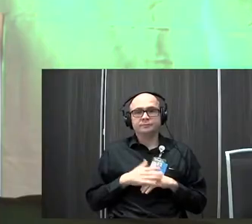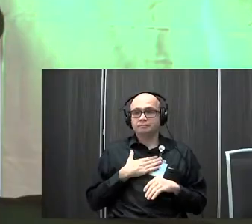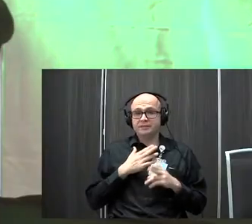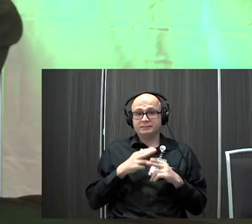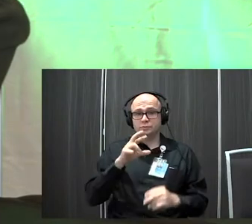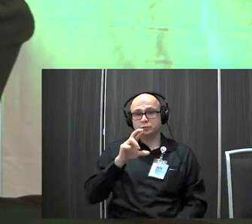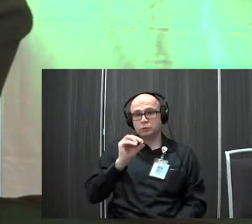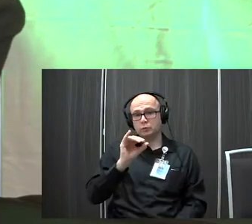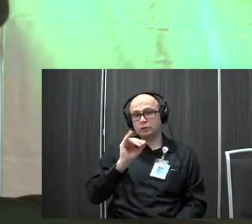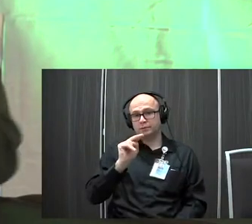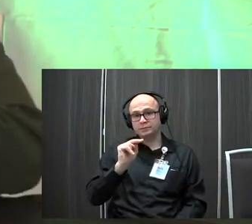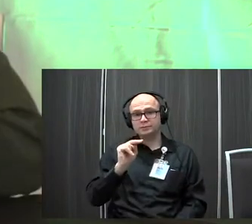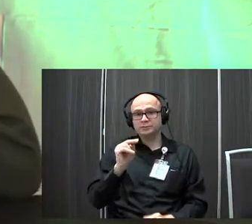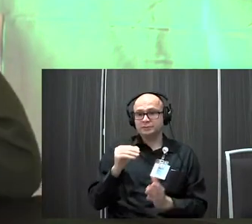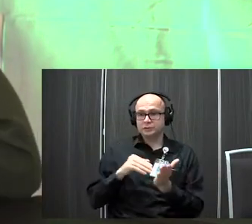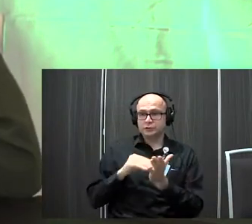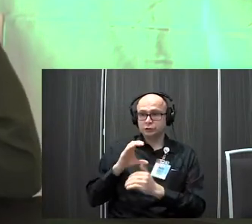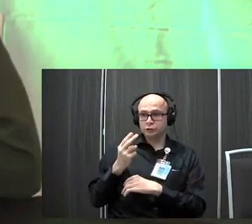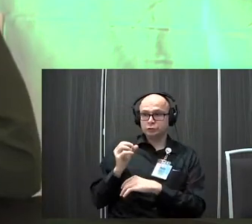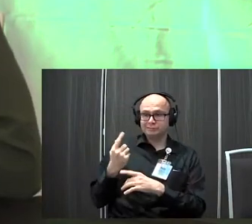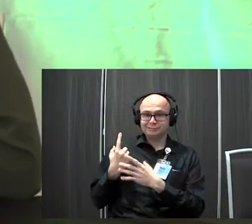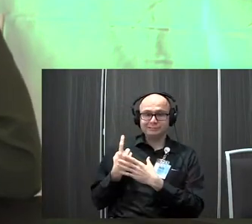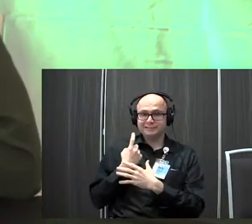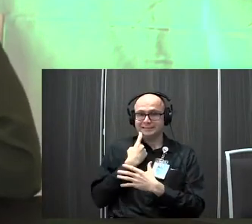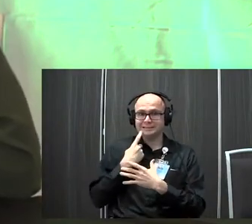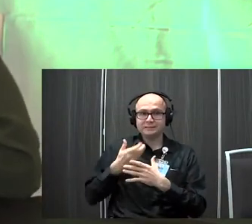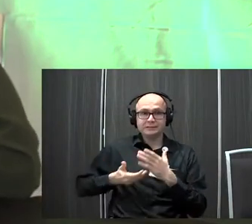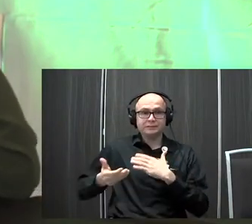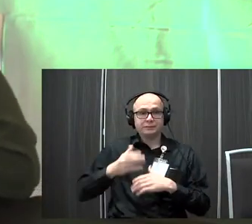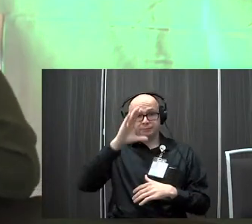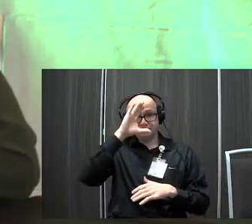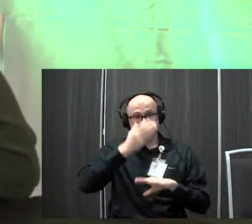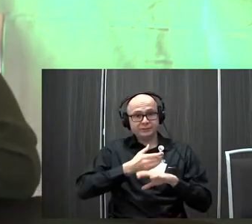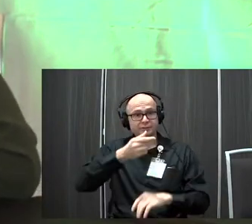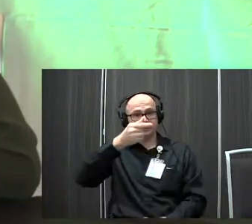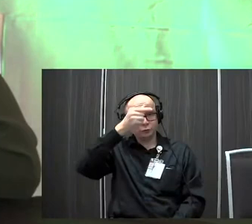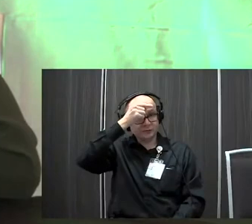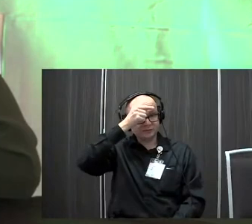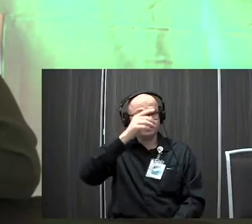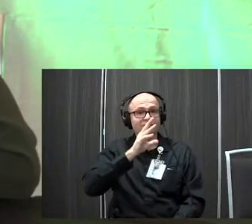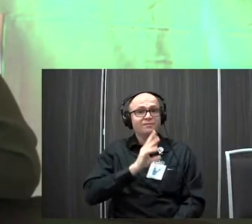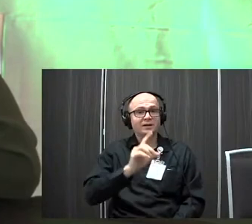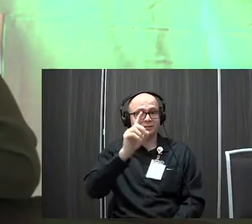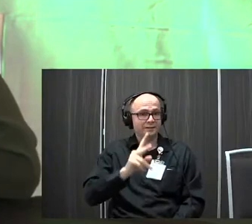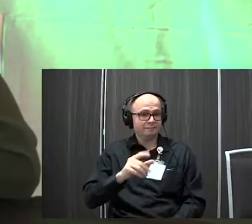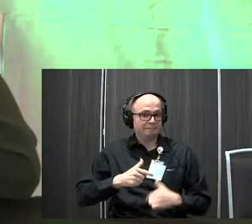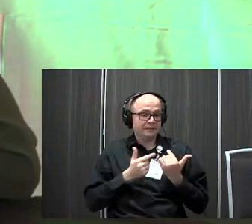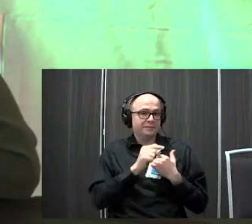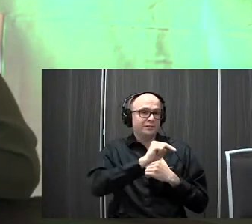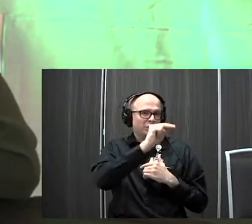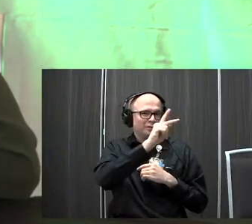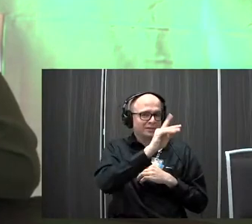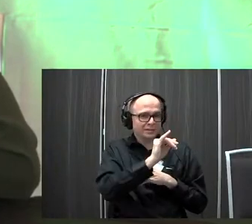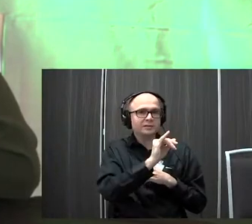name's Robin, like, um, Dr. She said, and so I have a son, Grayson, who is five and a half. Um, we live in Northern Kentucky, so we have been